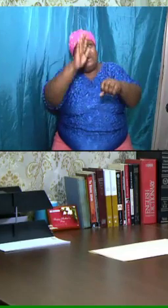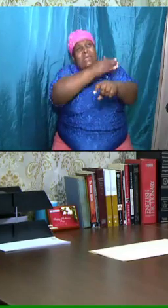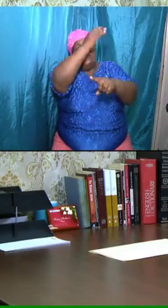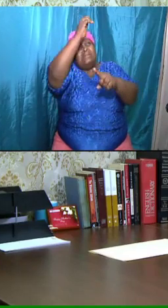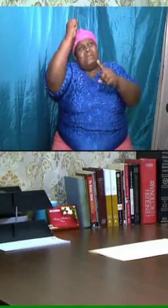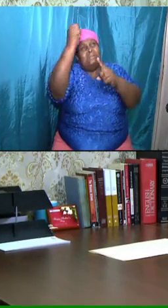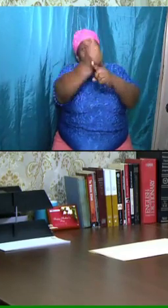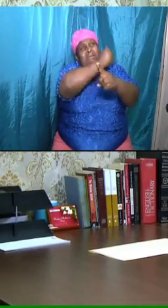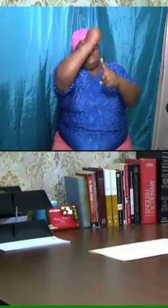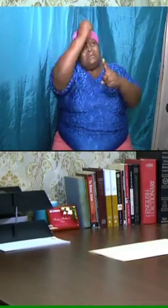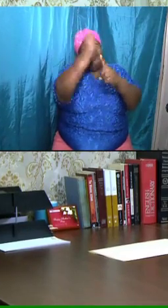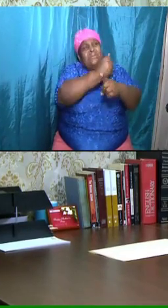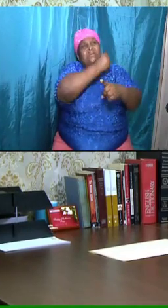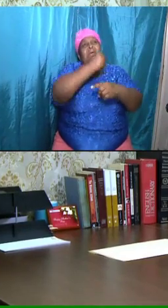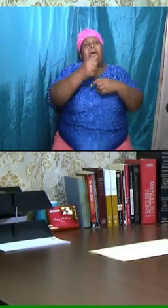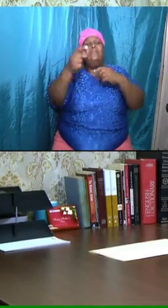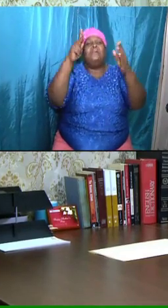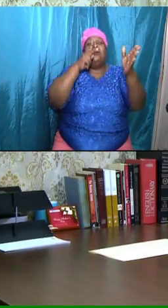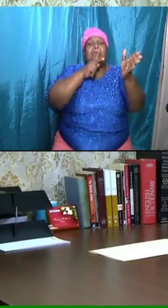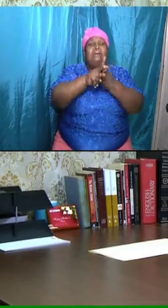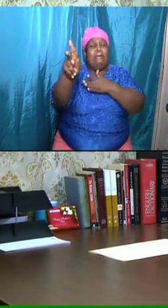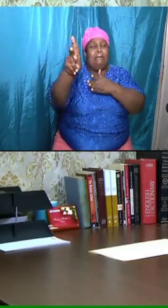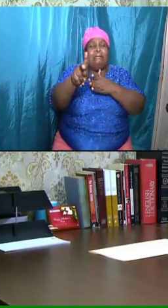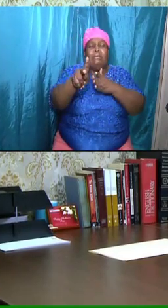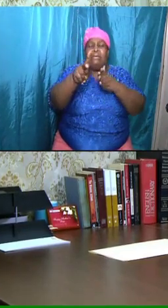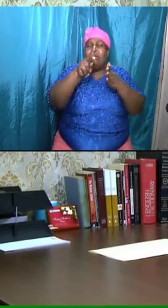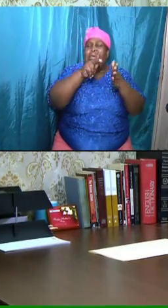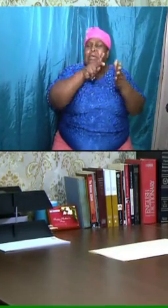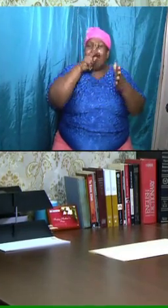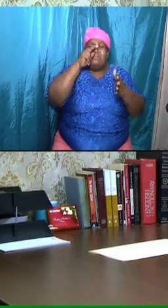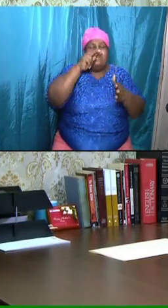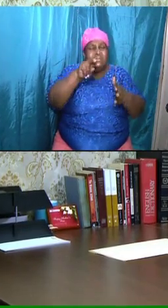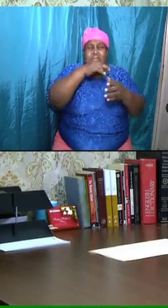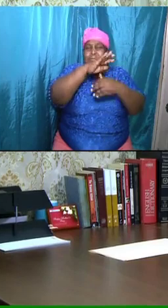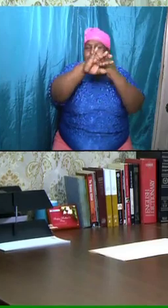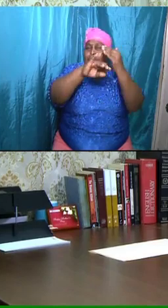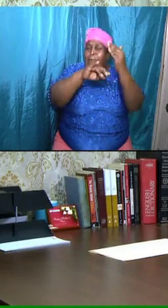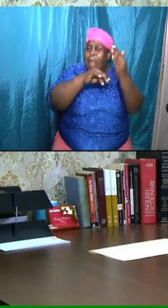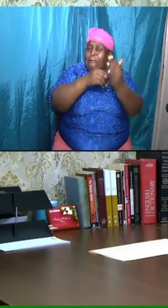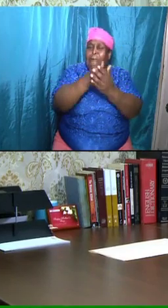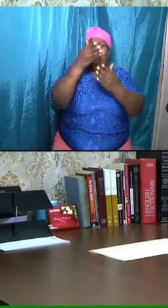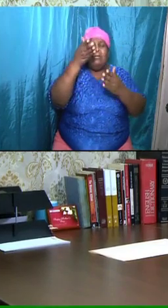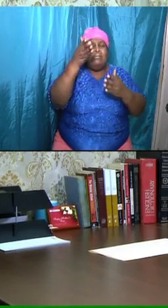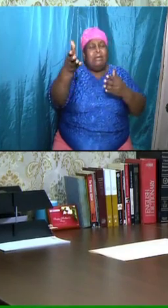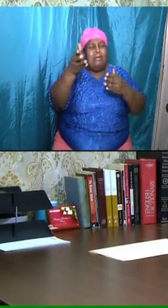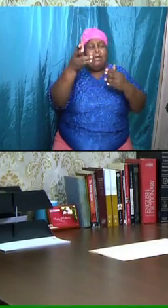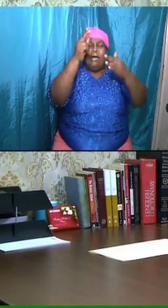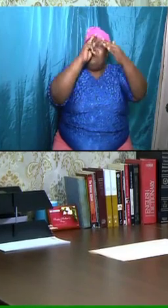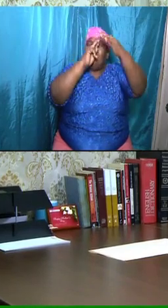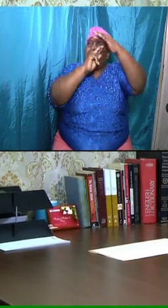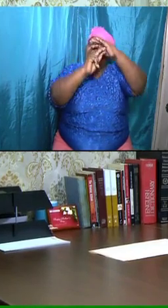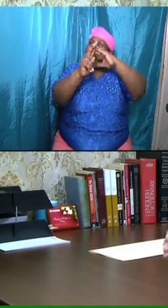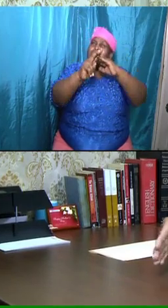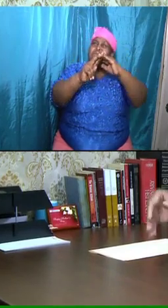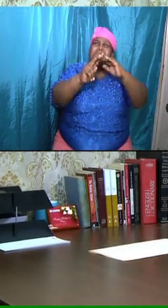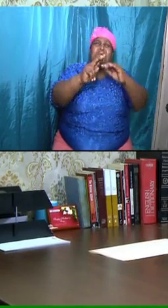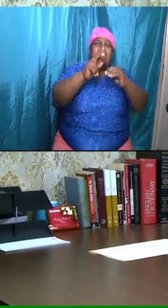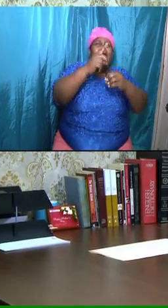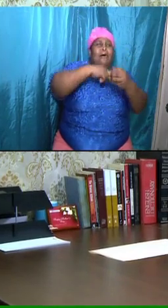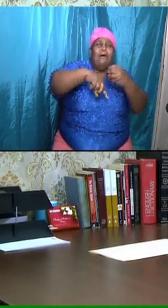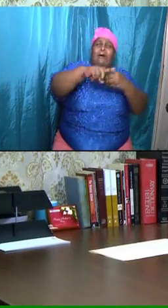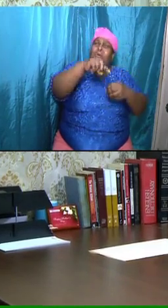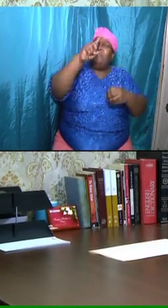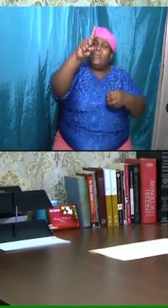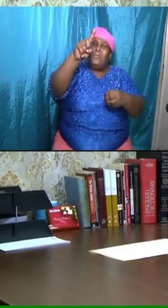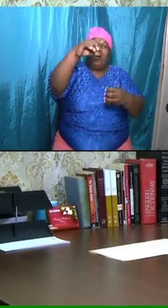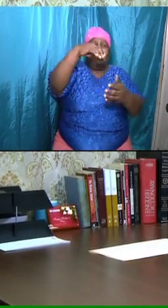all of that right down to the point when they prophesied again about the millennial reign when